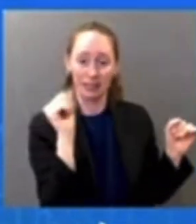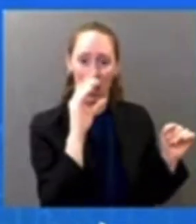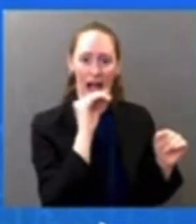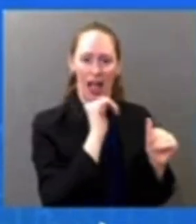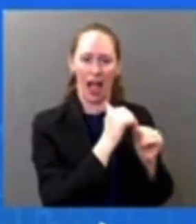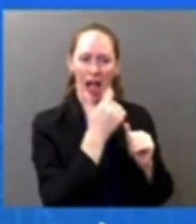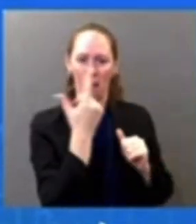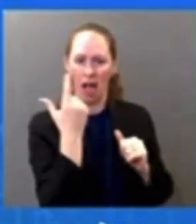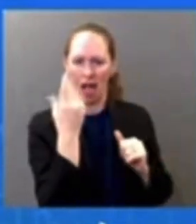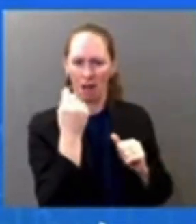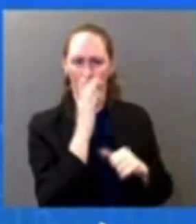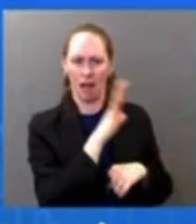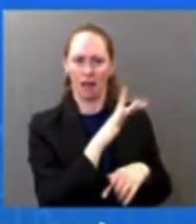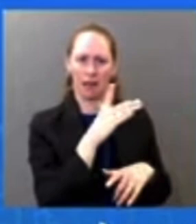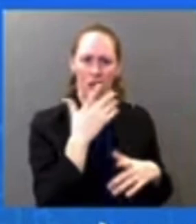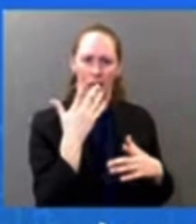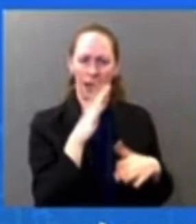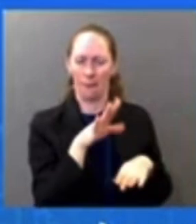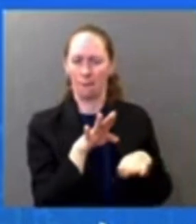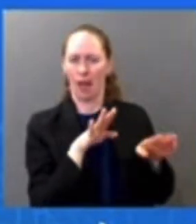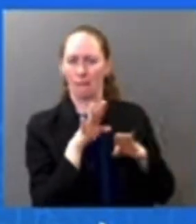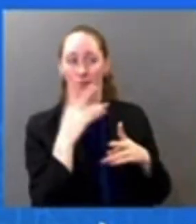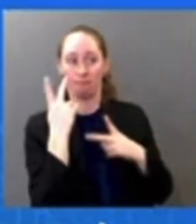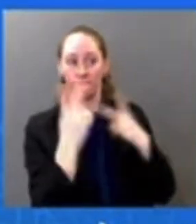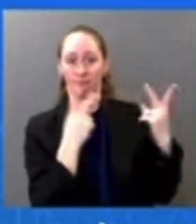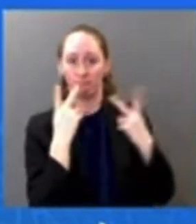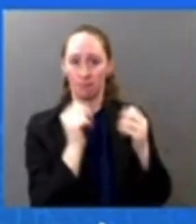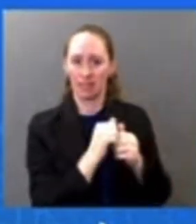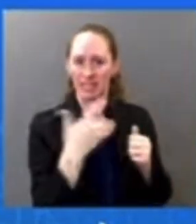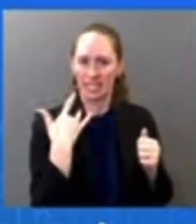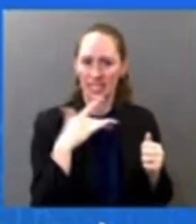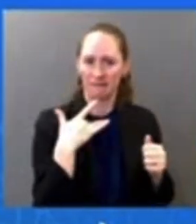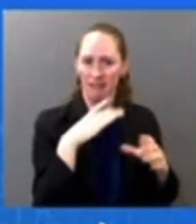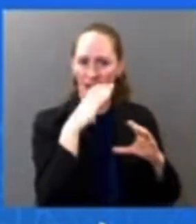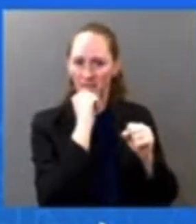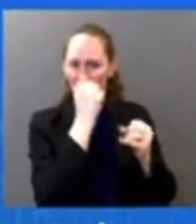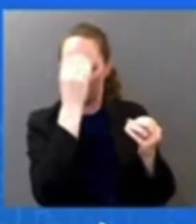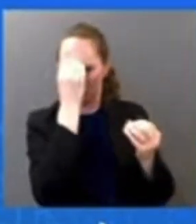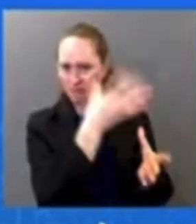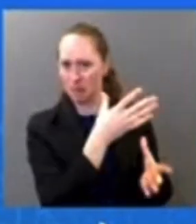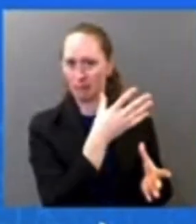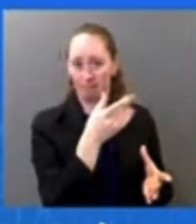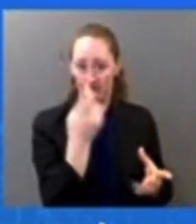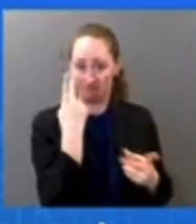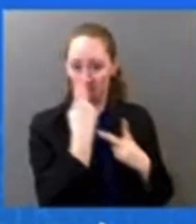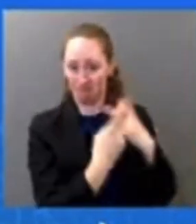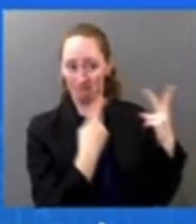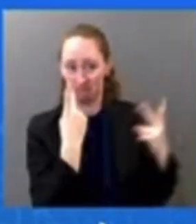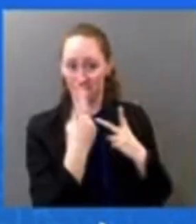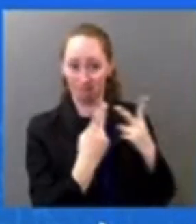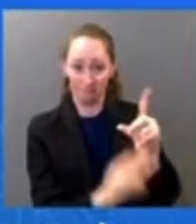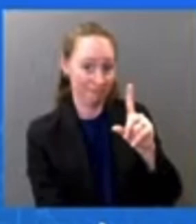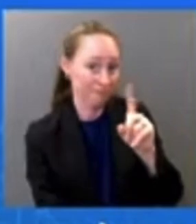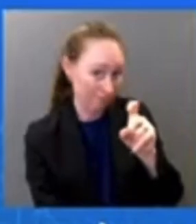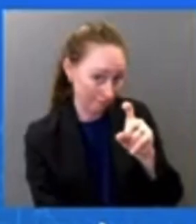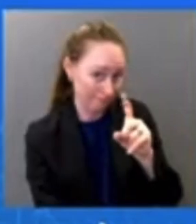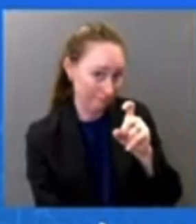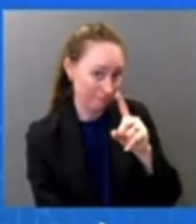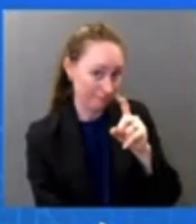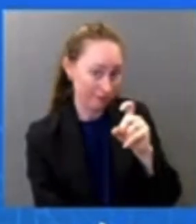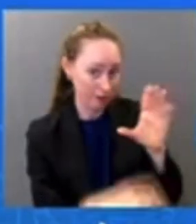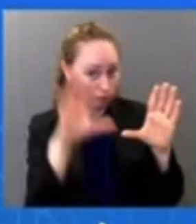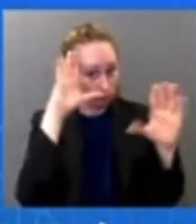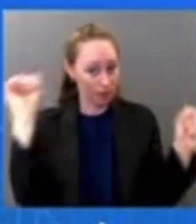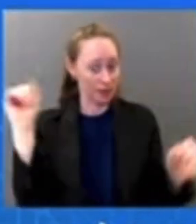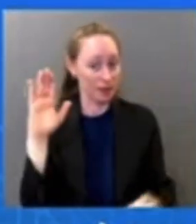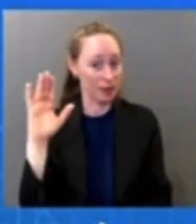american people that president biden in his time as president has not mishandled improperly stored done anything improper with